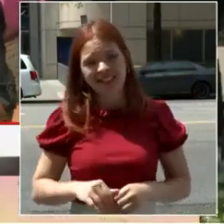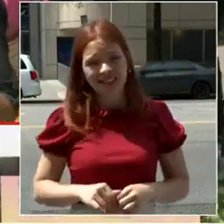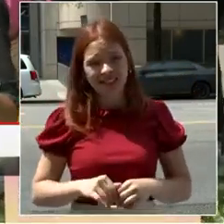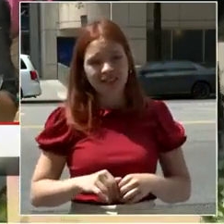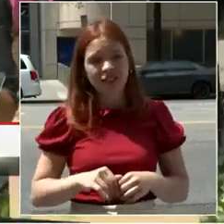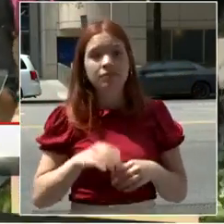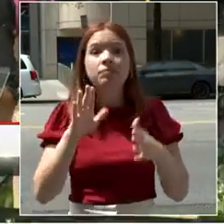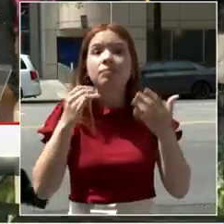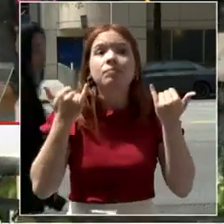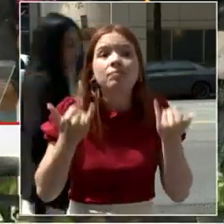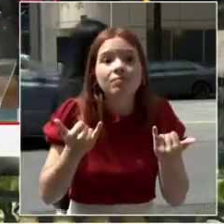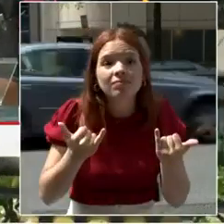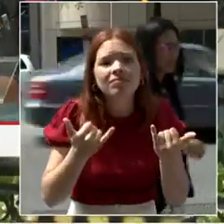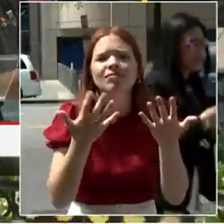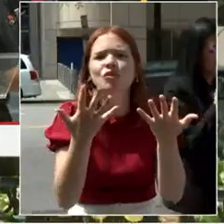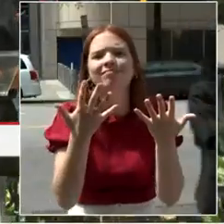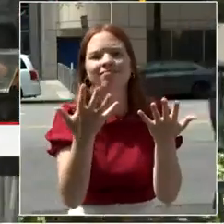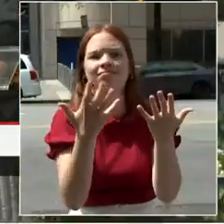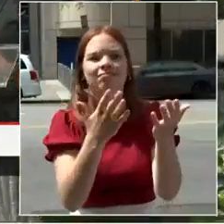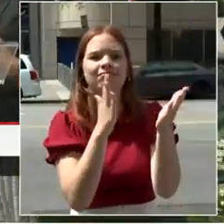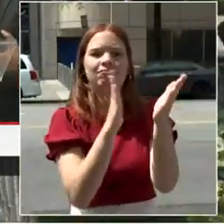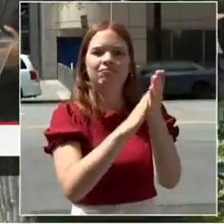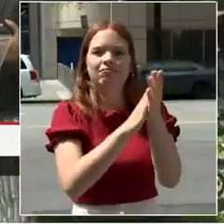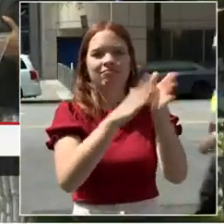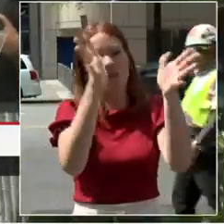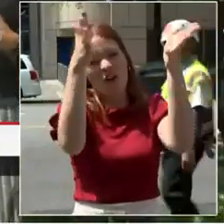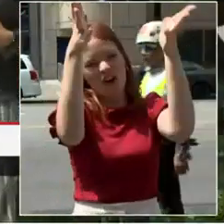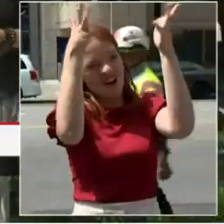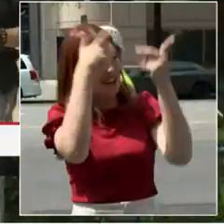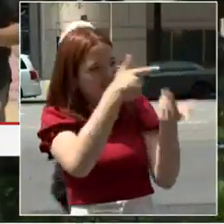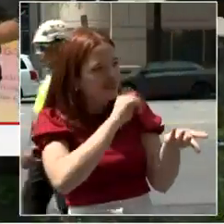talk today about what's going on. Thank you.